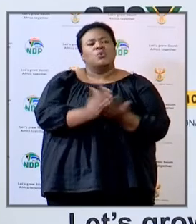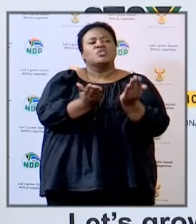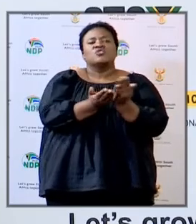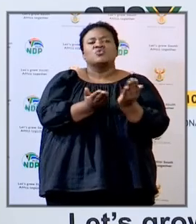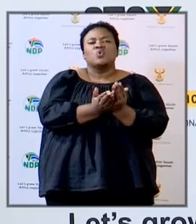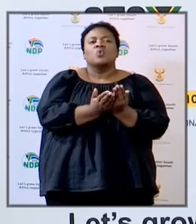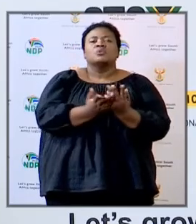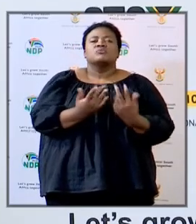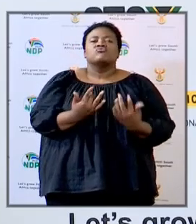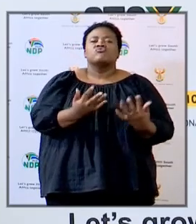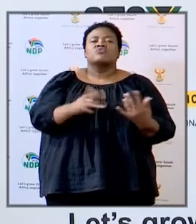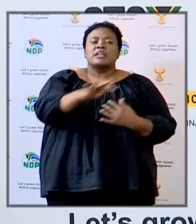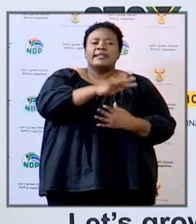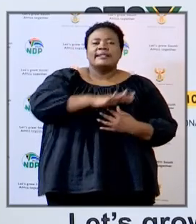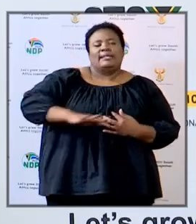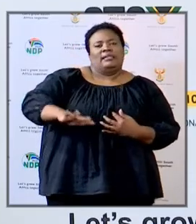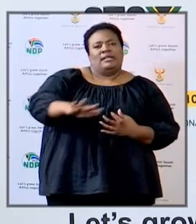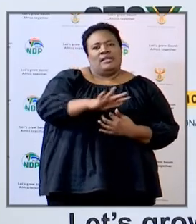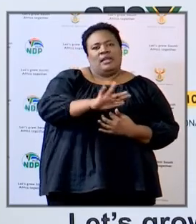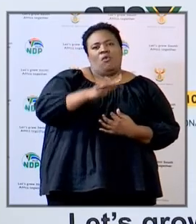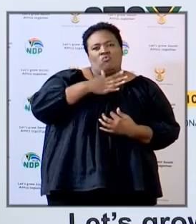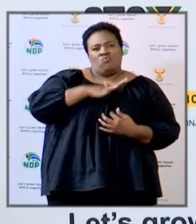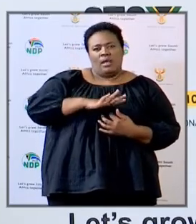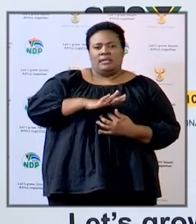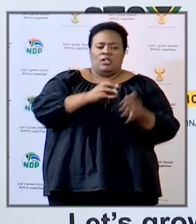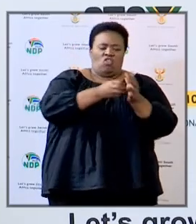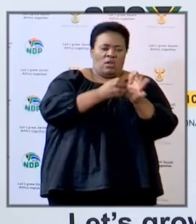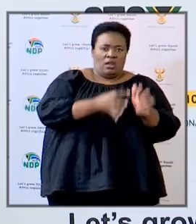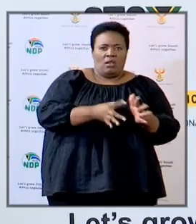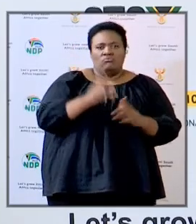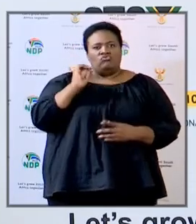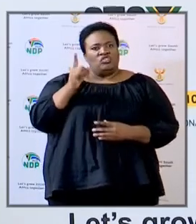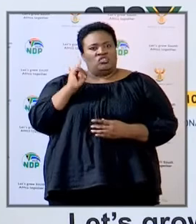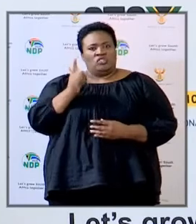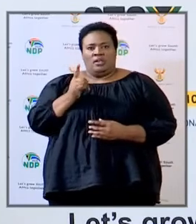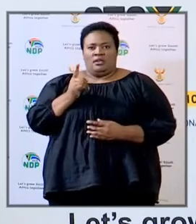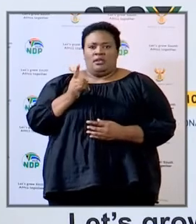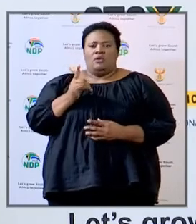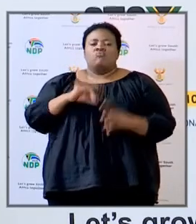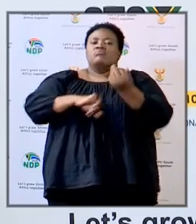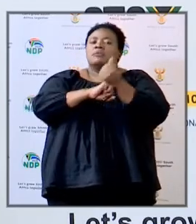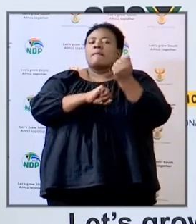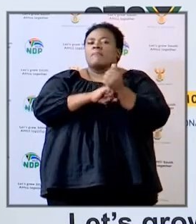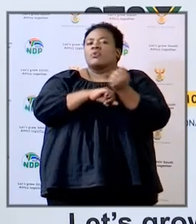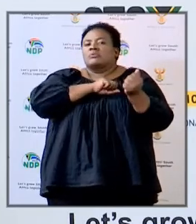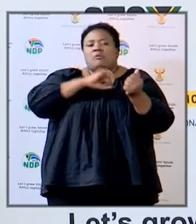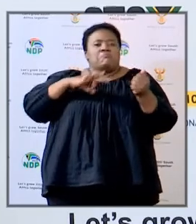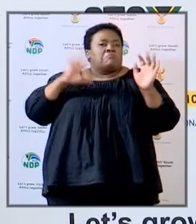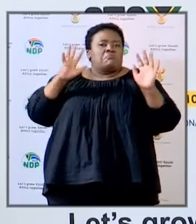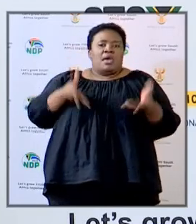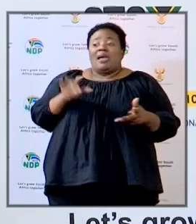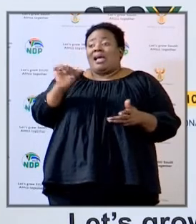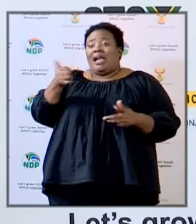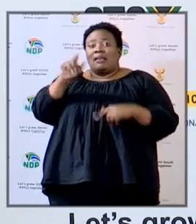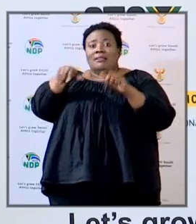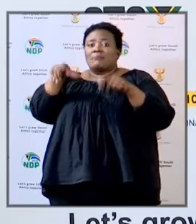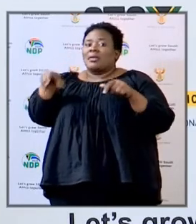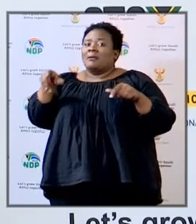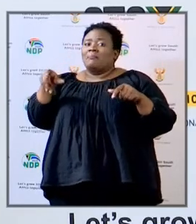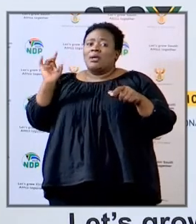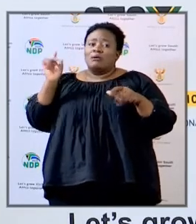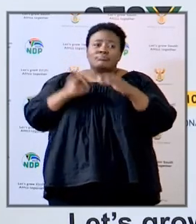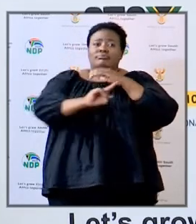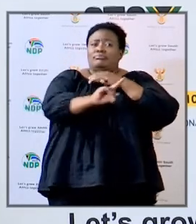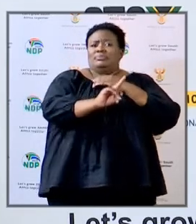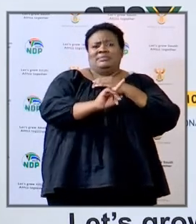so we would wish to only have teachers learners teachers and the support staff and nobody else coming